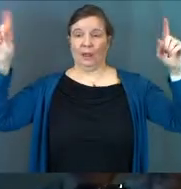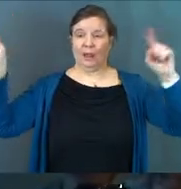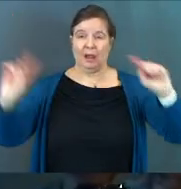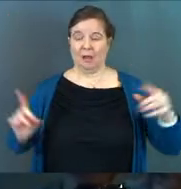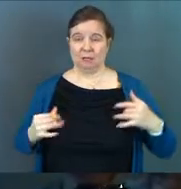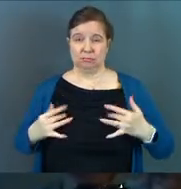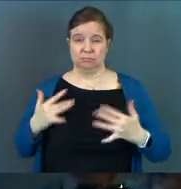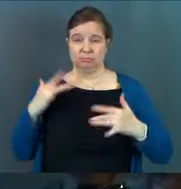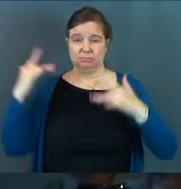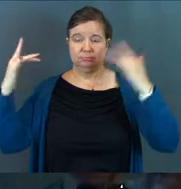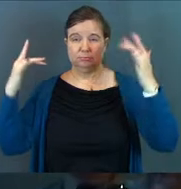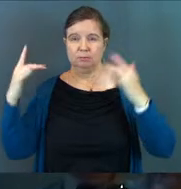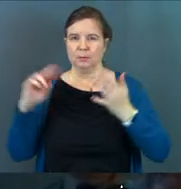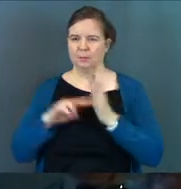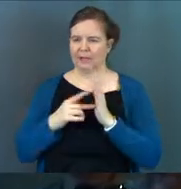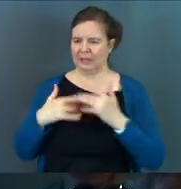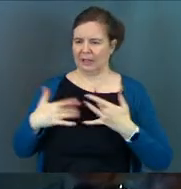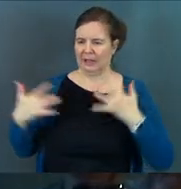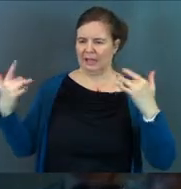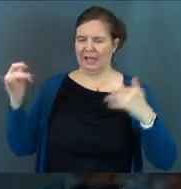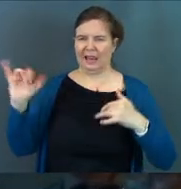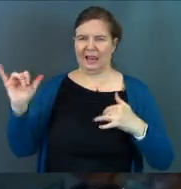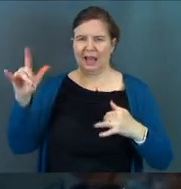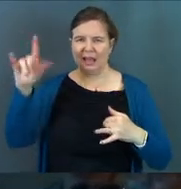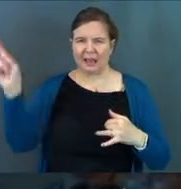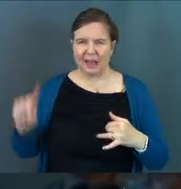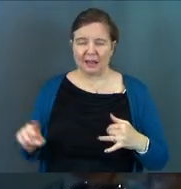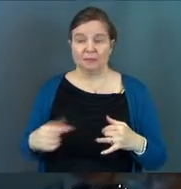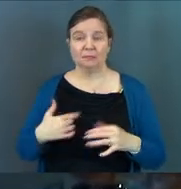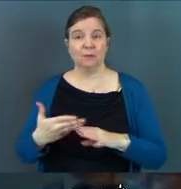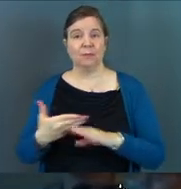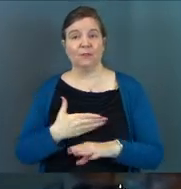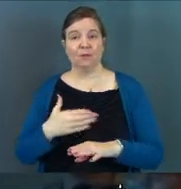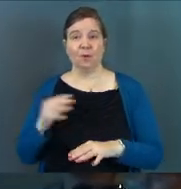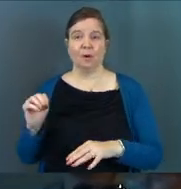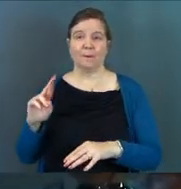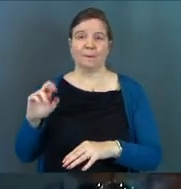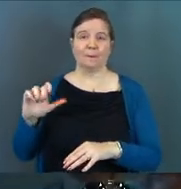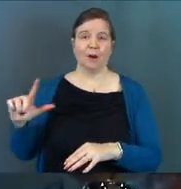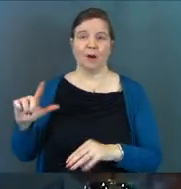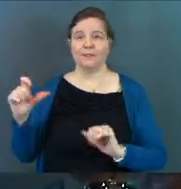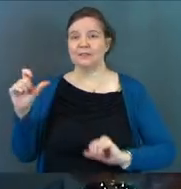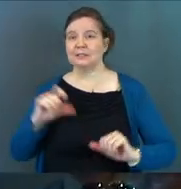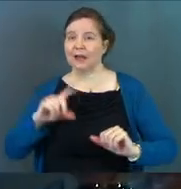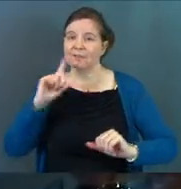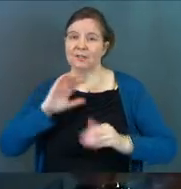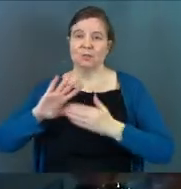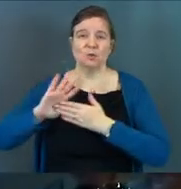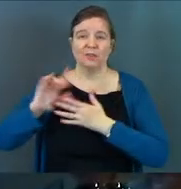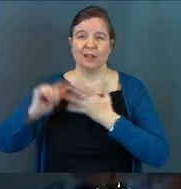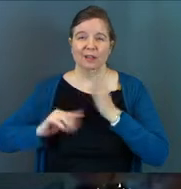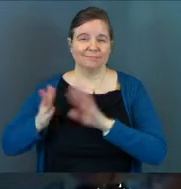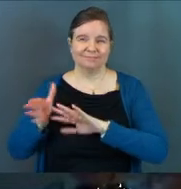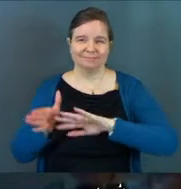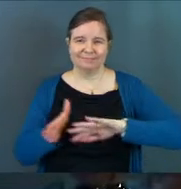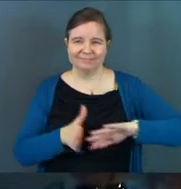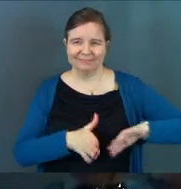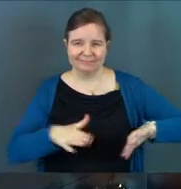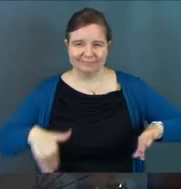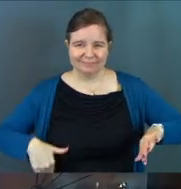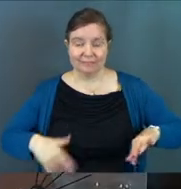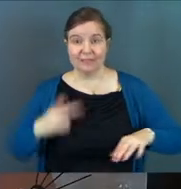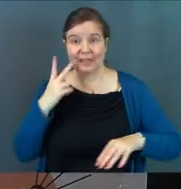stood beside them. What does it mean gleamed like lightning? See, this is before Marvel and science fiction and movies and all this kind of stuff.